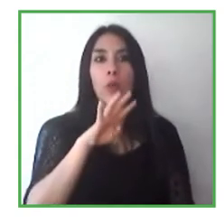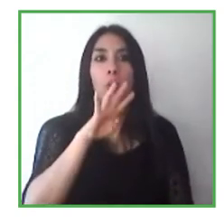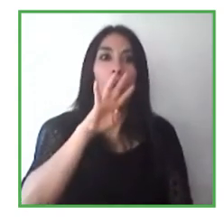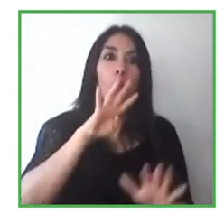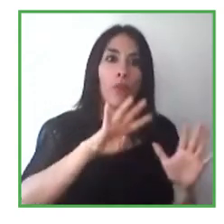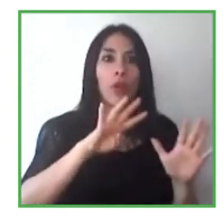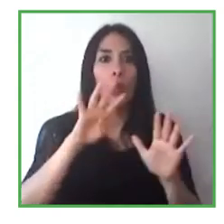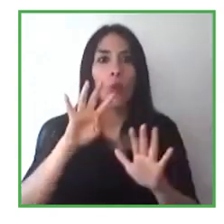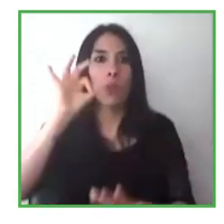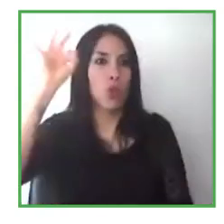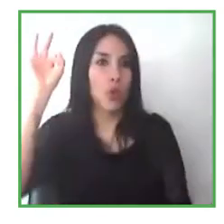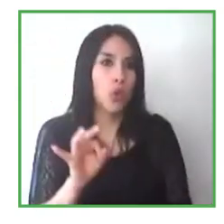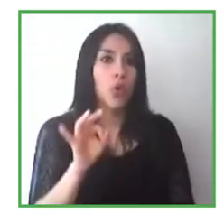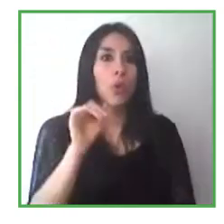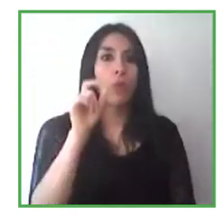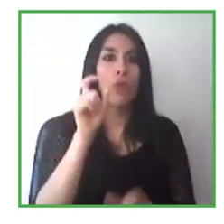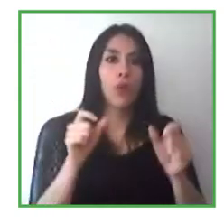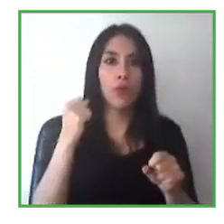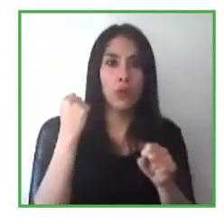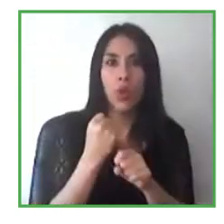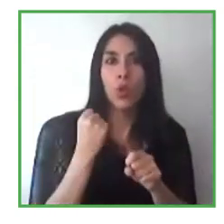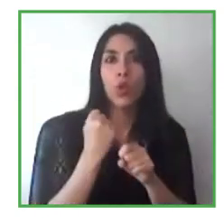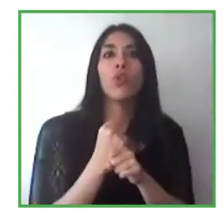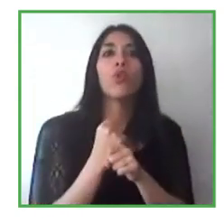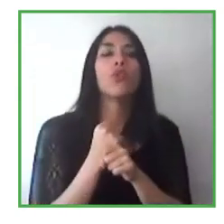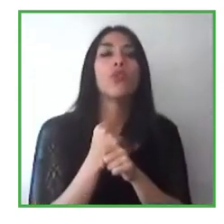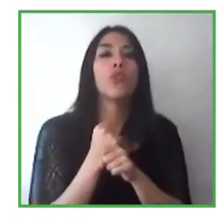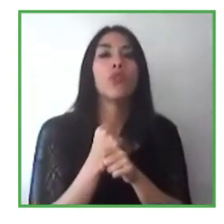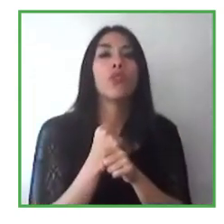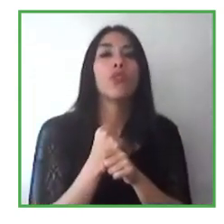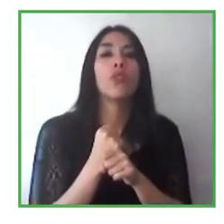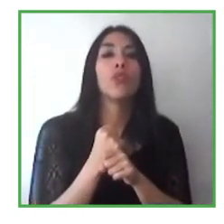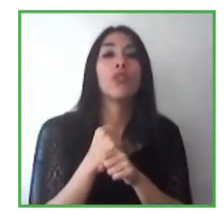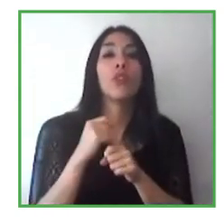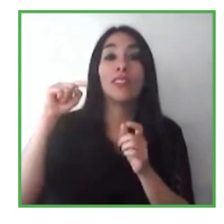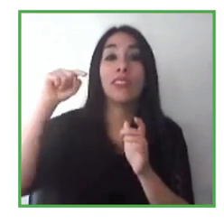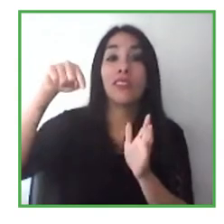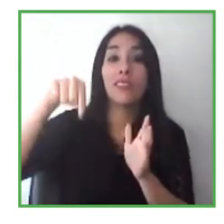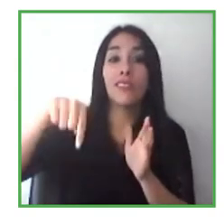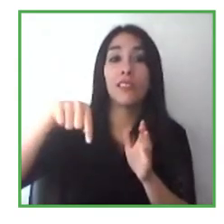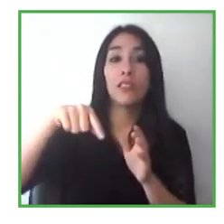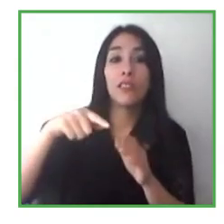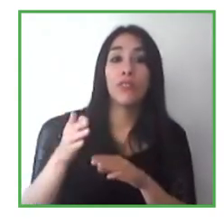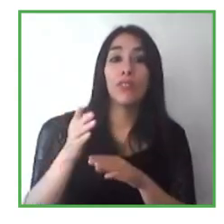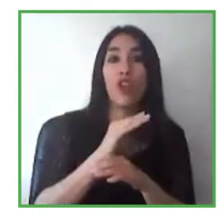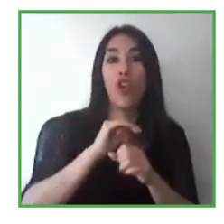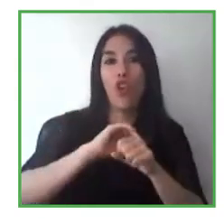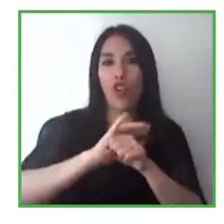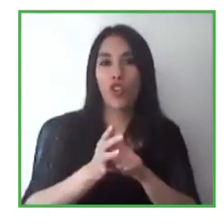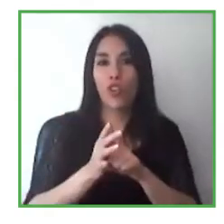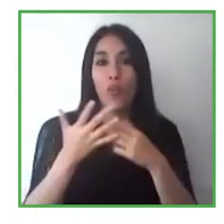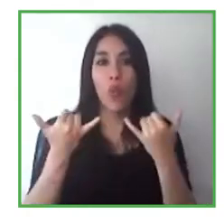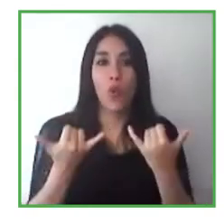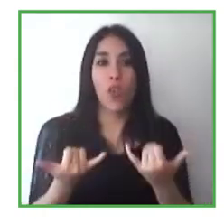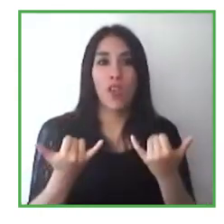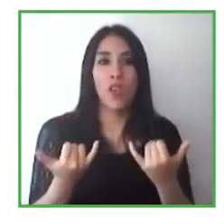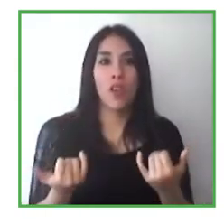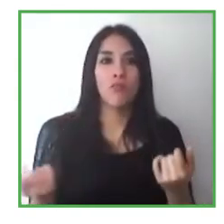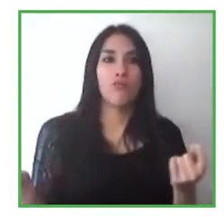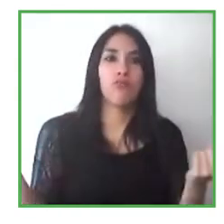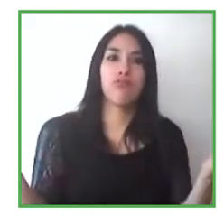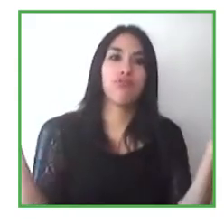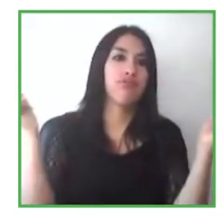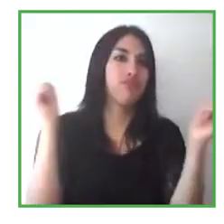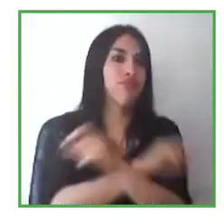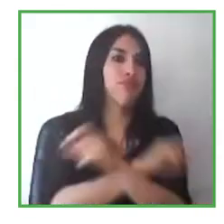at the premises of our customers. Now, it is 95% work from their